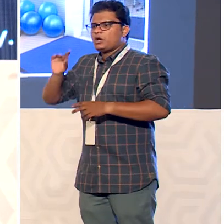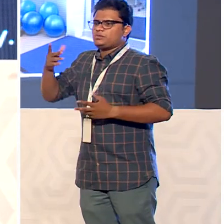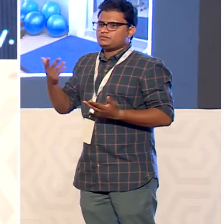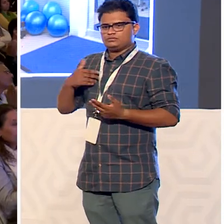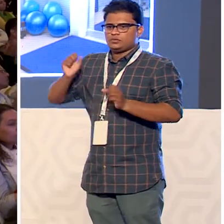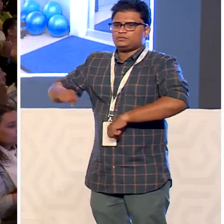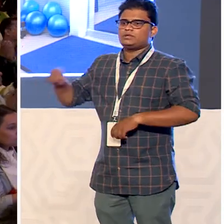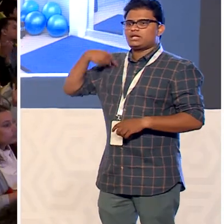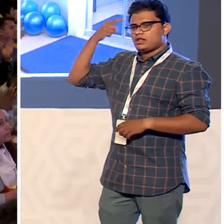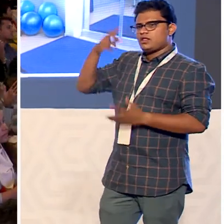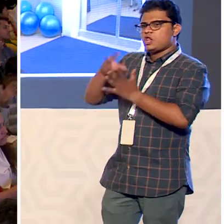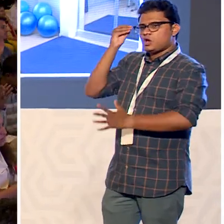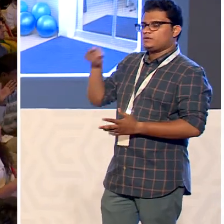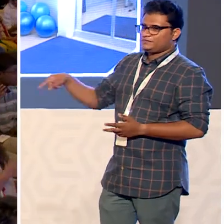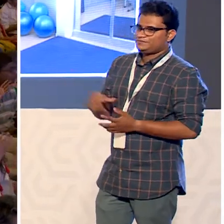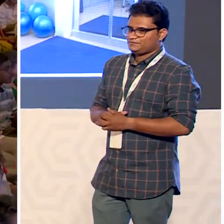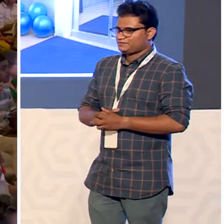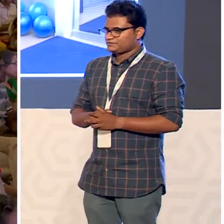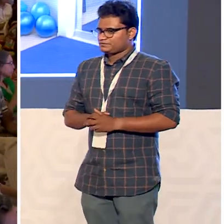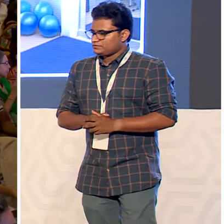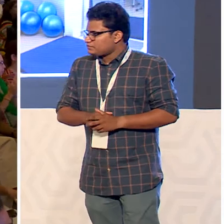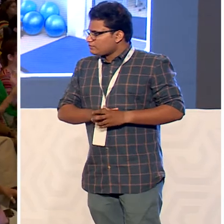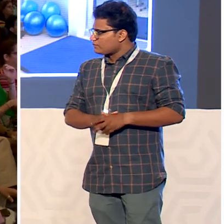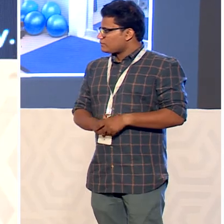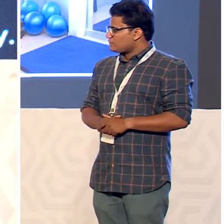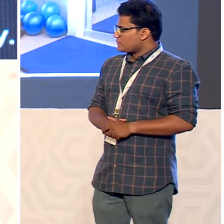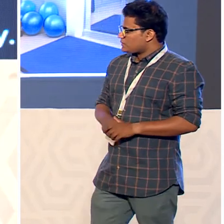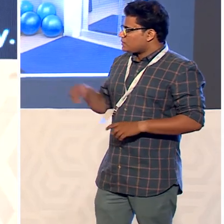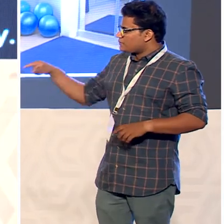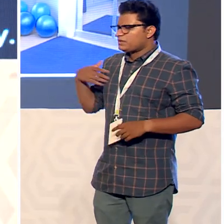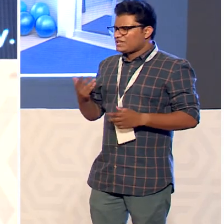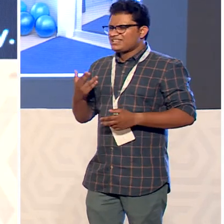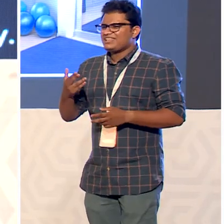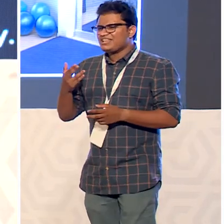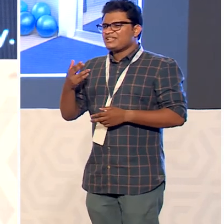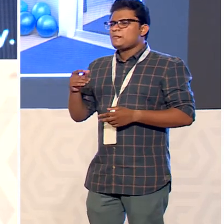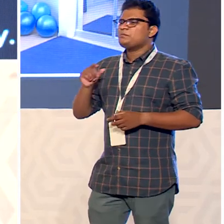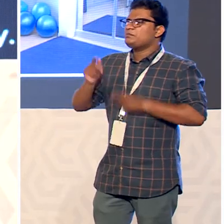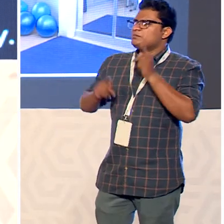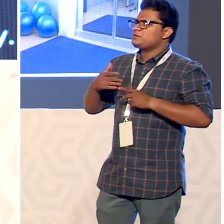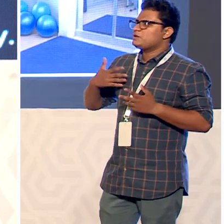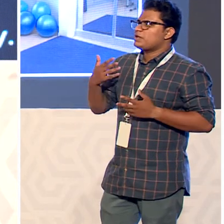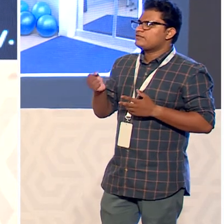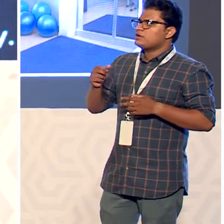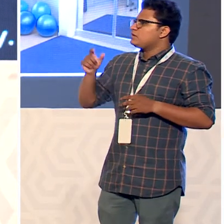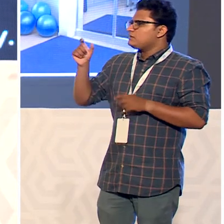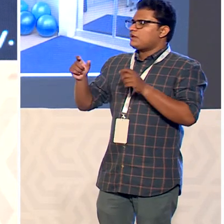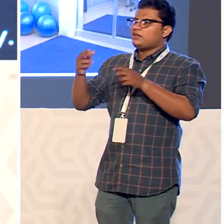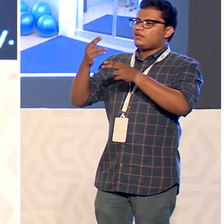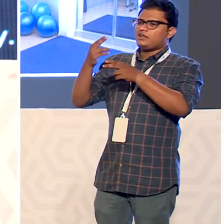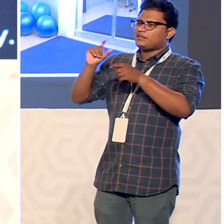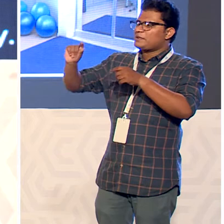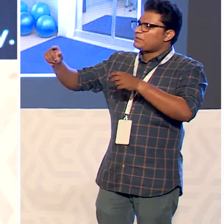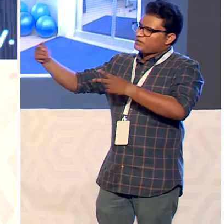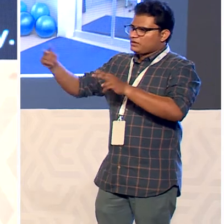people call us by different names disabled and differently